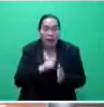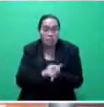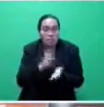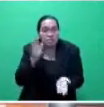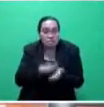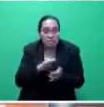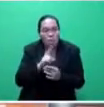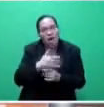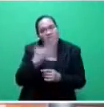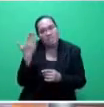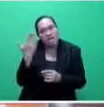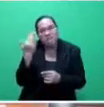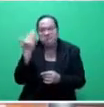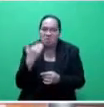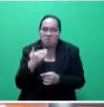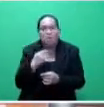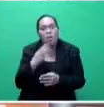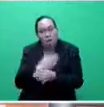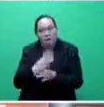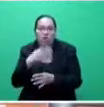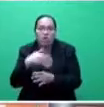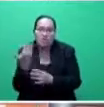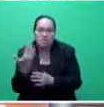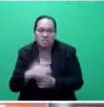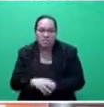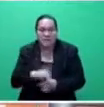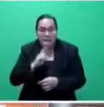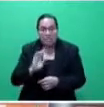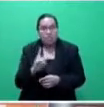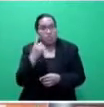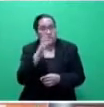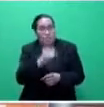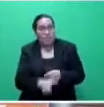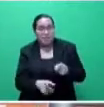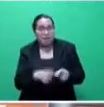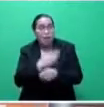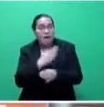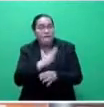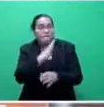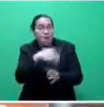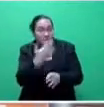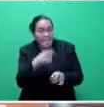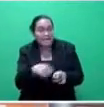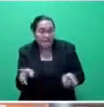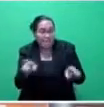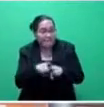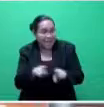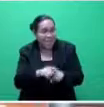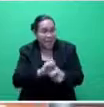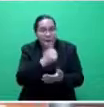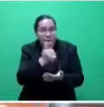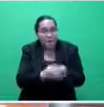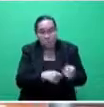only one day short now. They're working four days. So should the person who's working four days be paid the same amount of unemployment